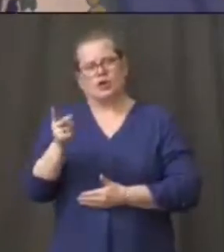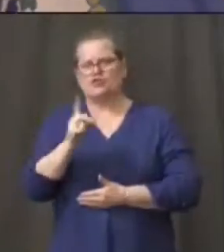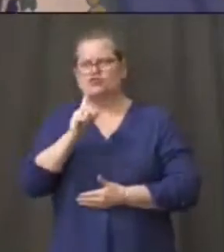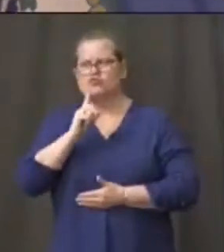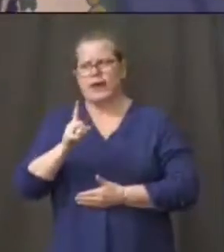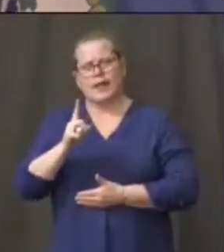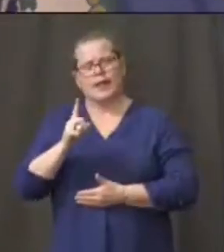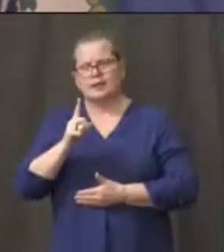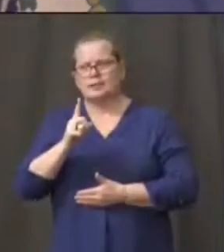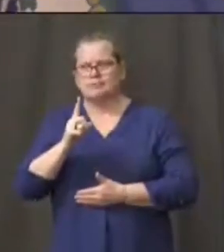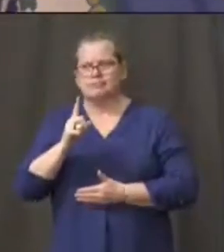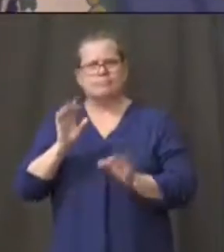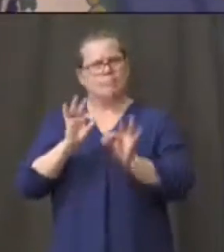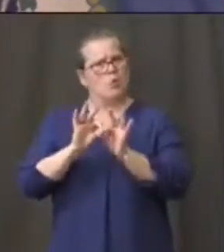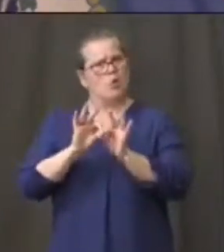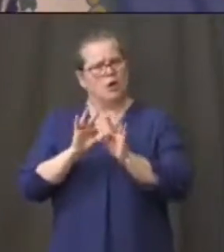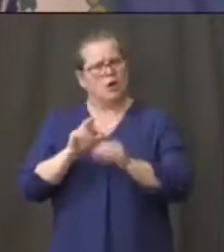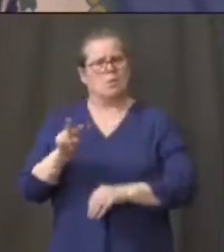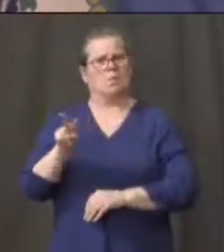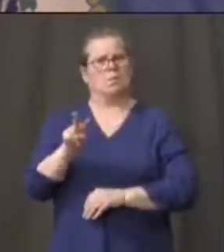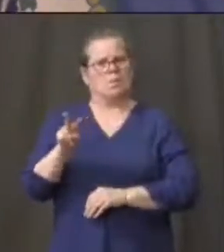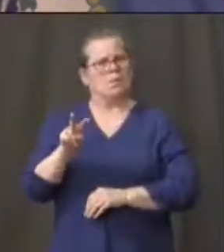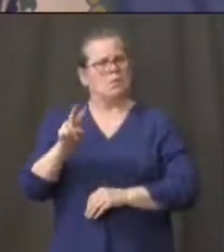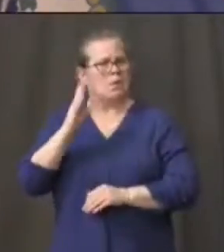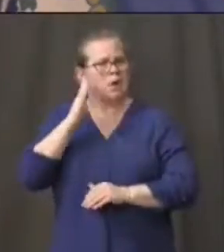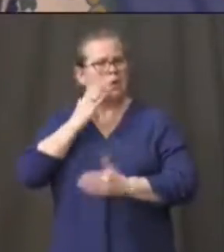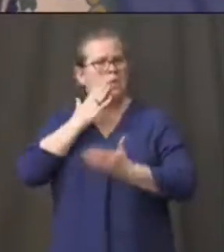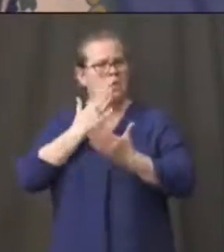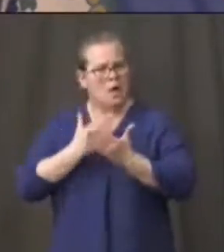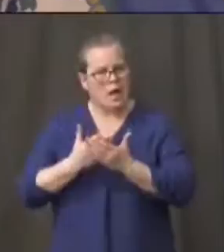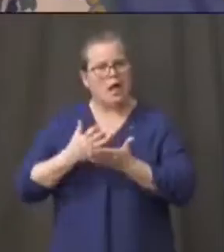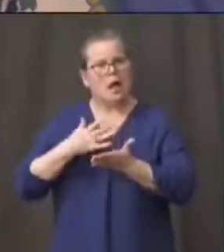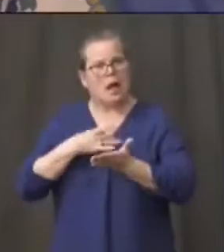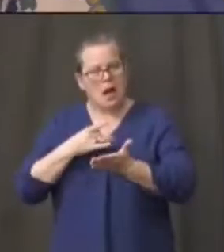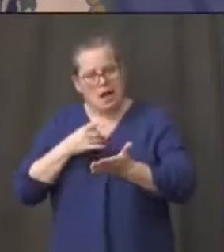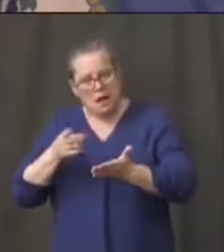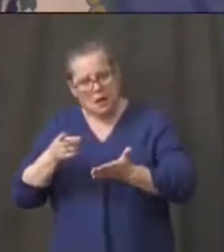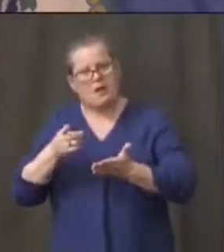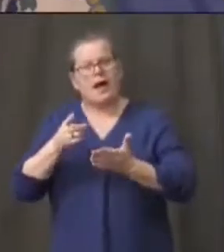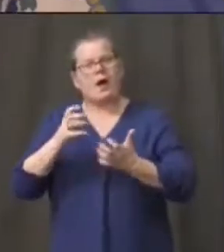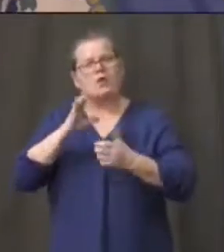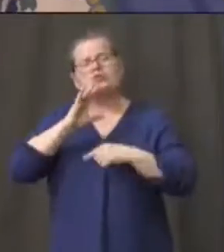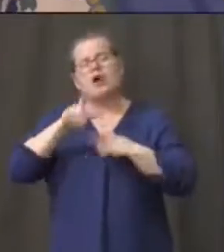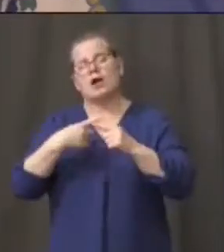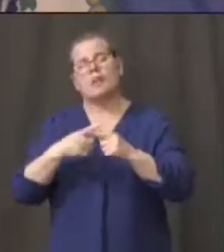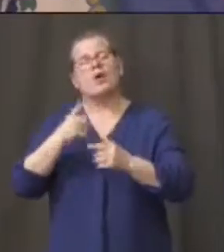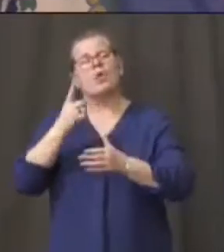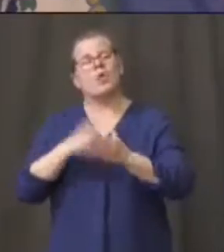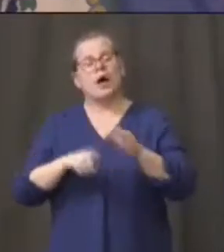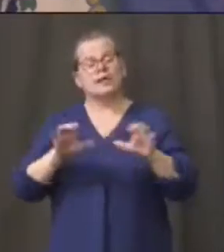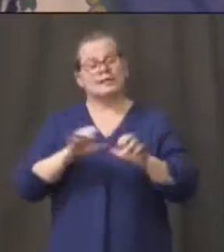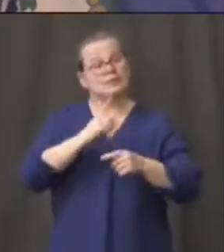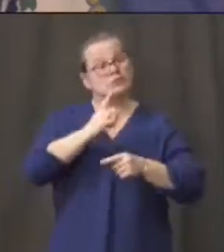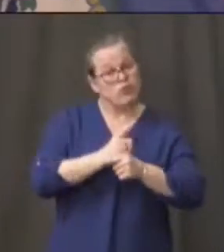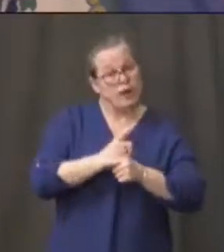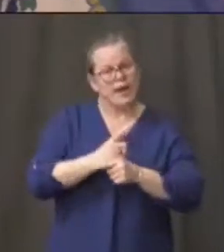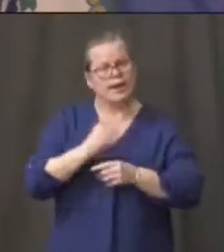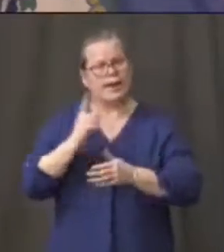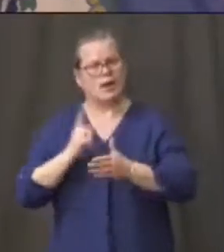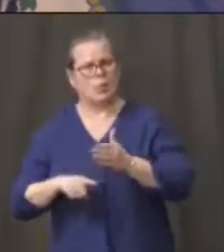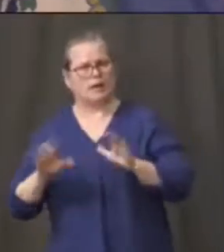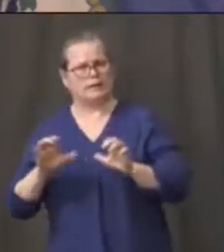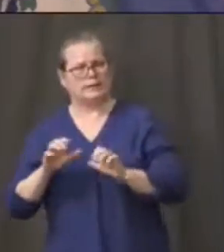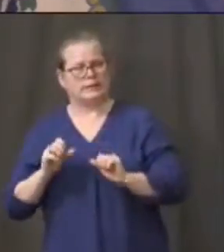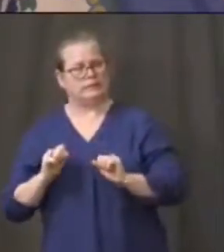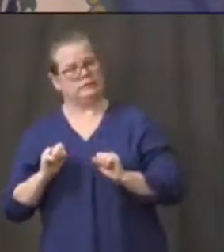also talk about what they got right, what they got wrong in Danbury and in Norwalk. And I think it all the